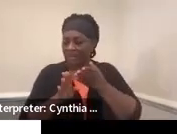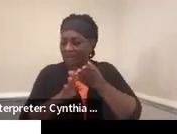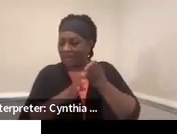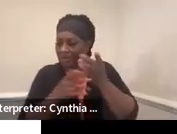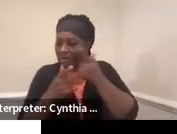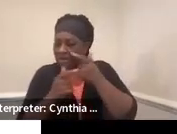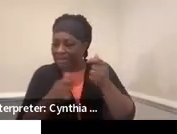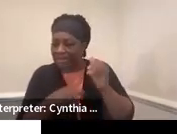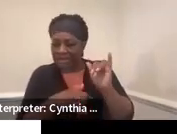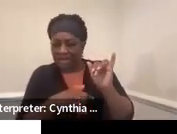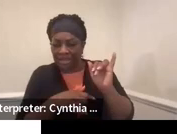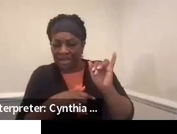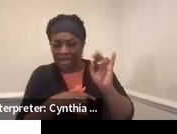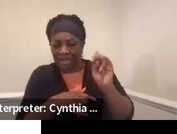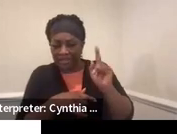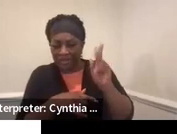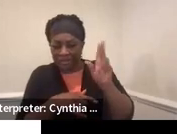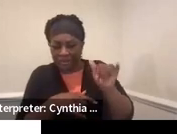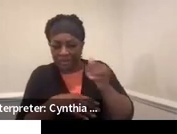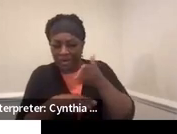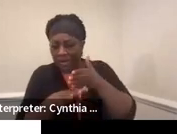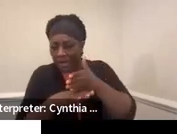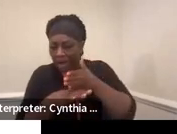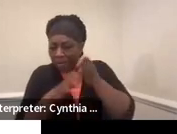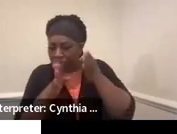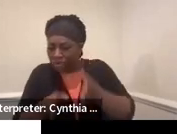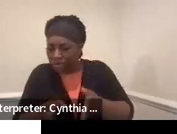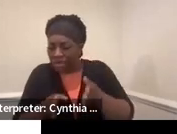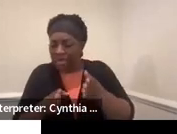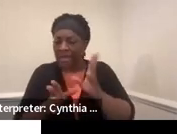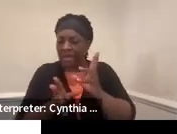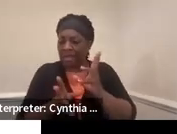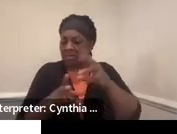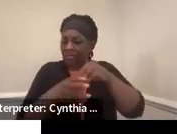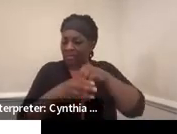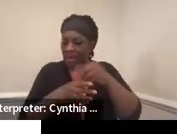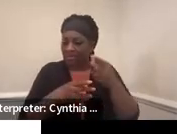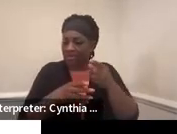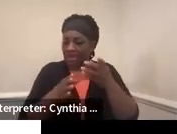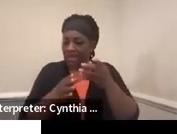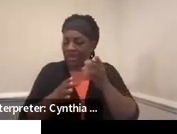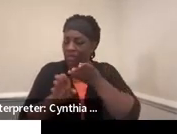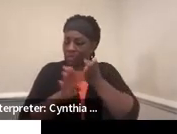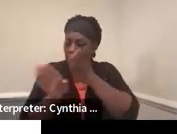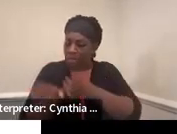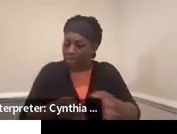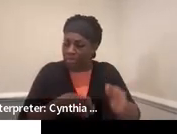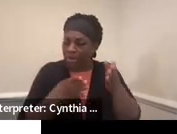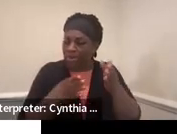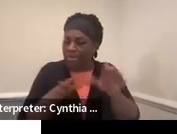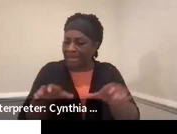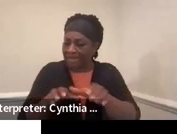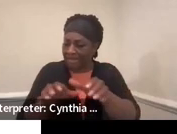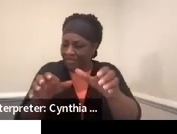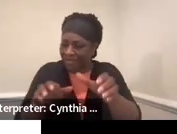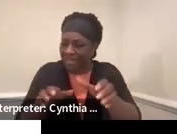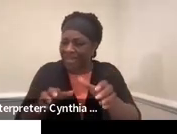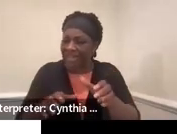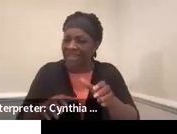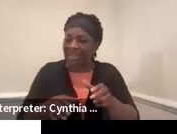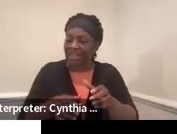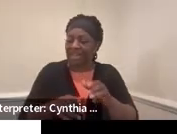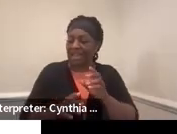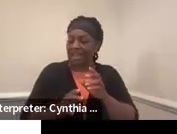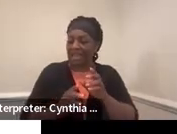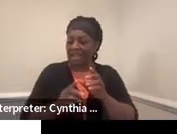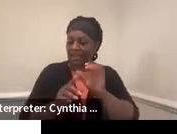inventory and marketing and carpentry. He participated in career prep activities, so the advisor advisory program, and he